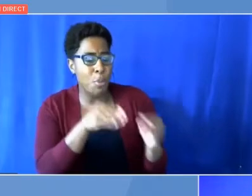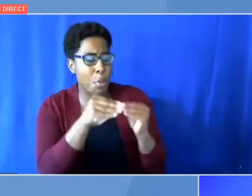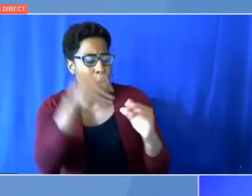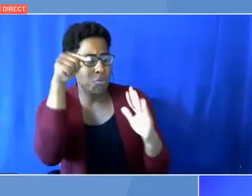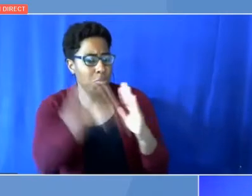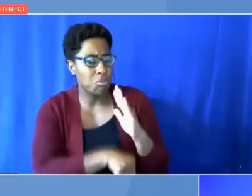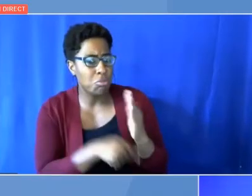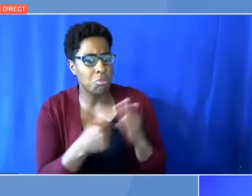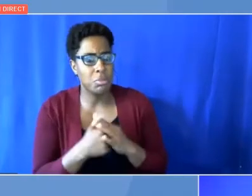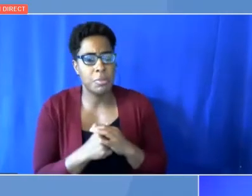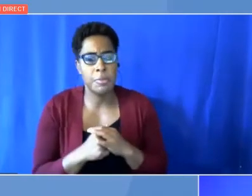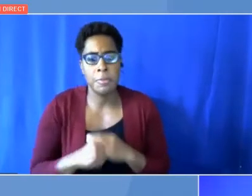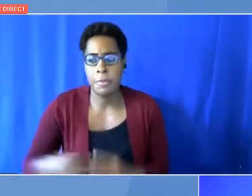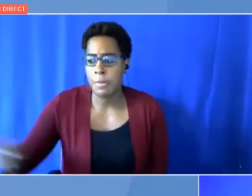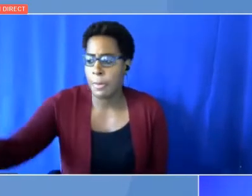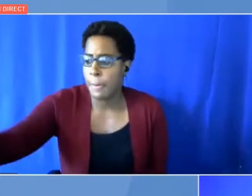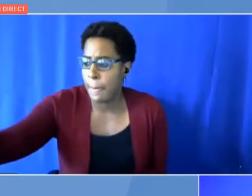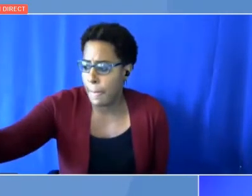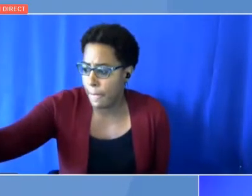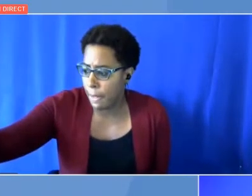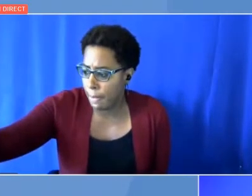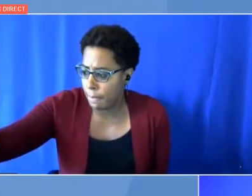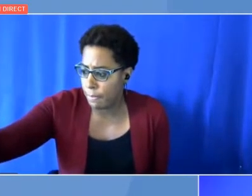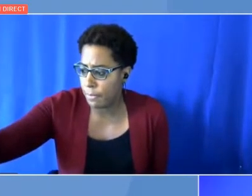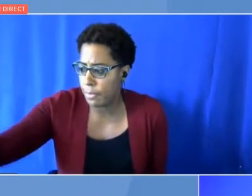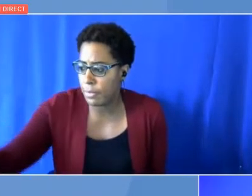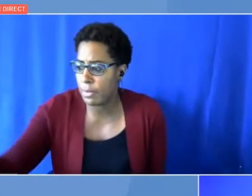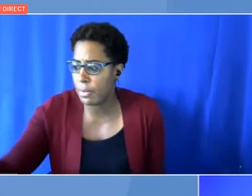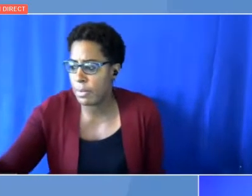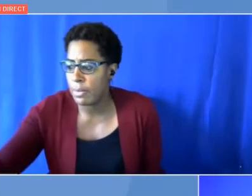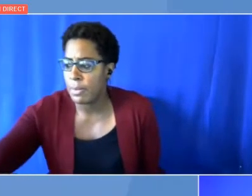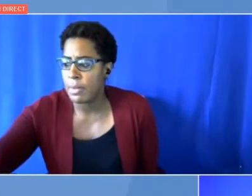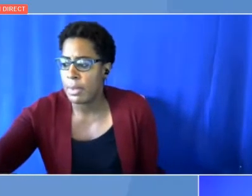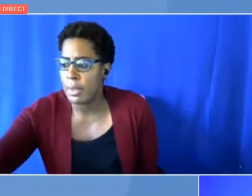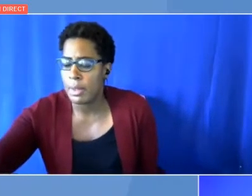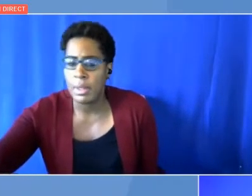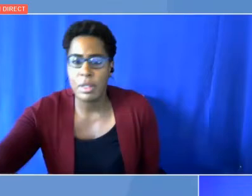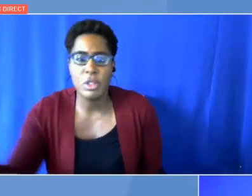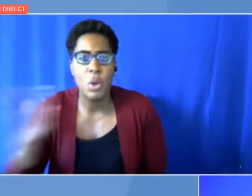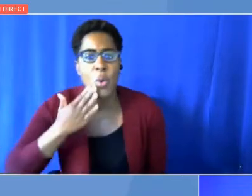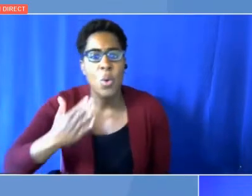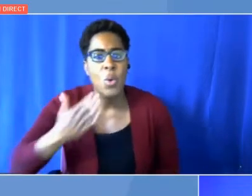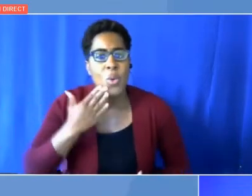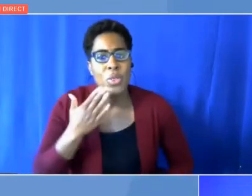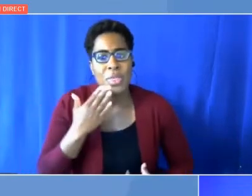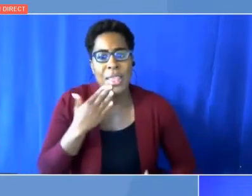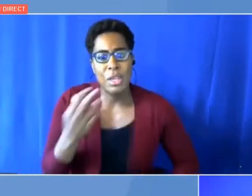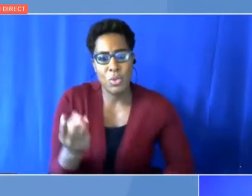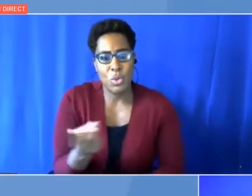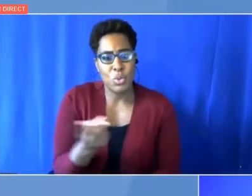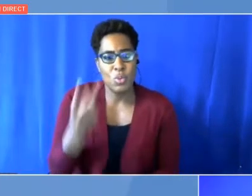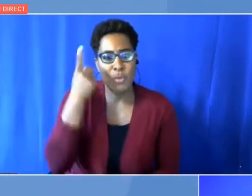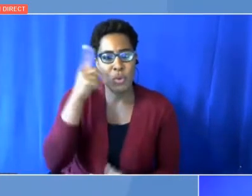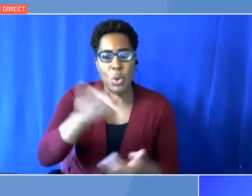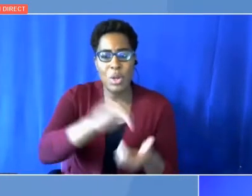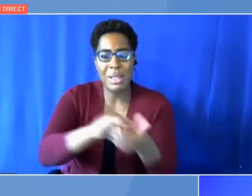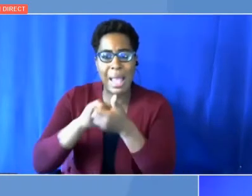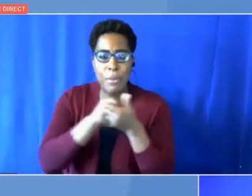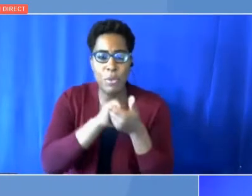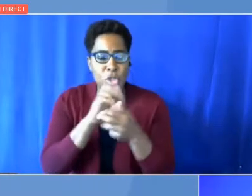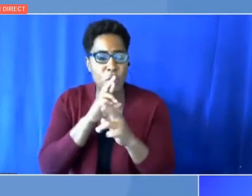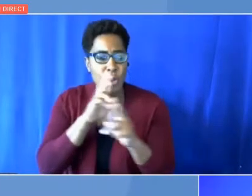Well, first of all, thanks, Secretary, for convening us. And thanks to Fatih and Francesco for the collaboration on the report. My